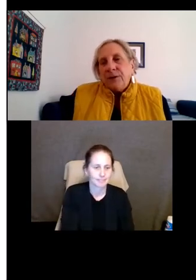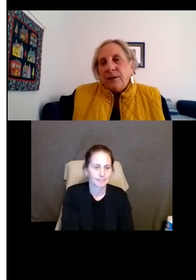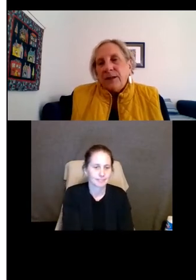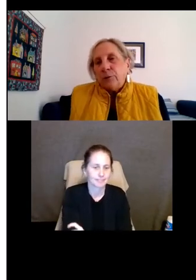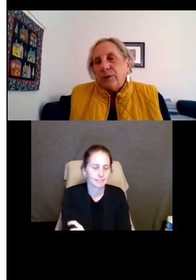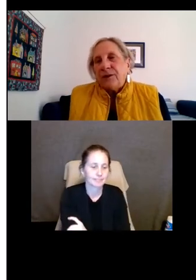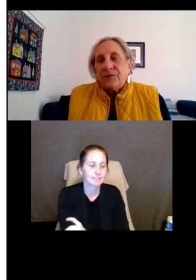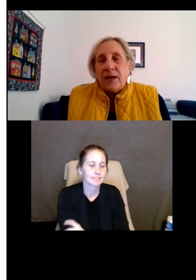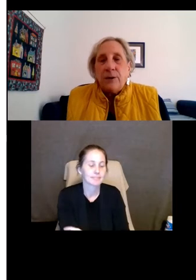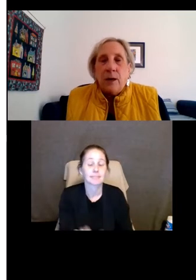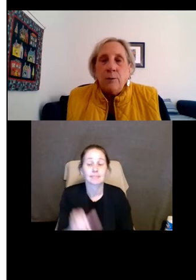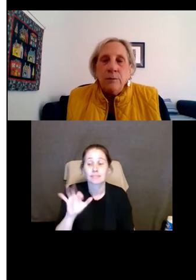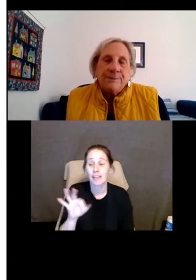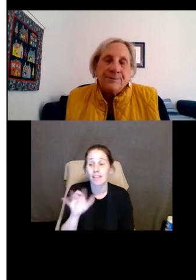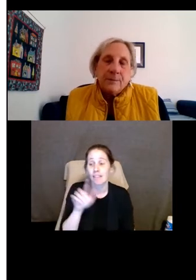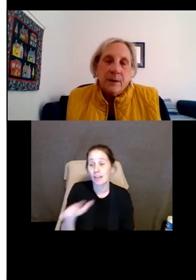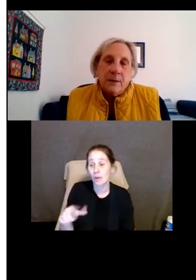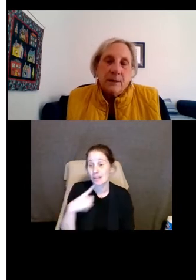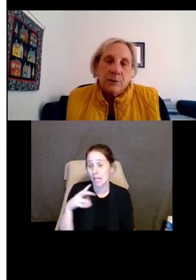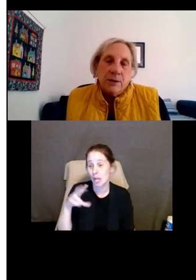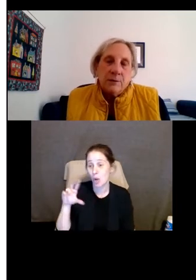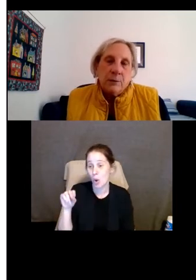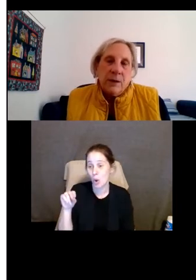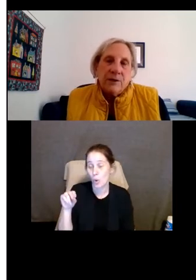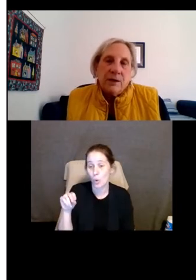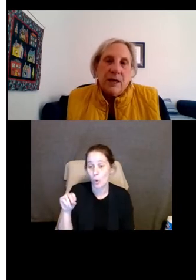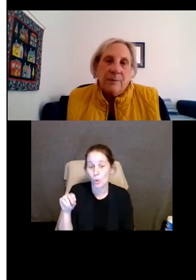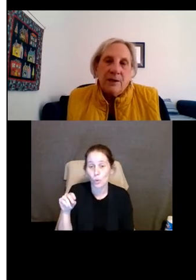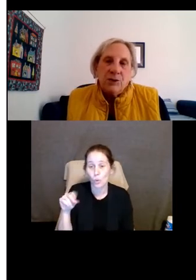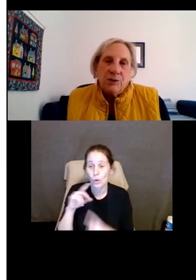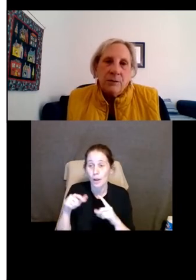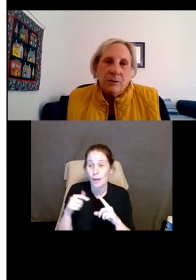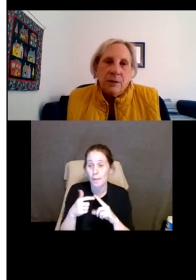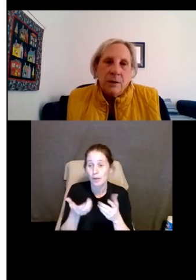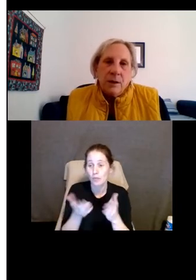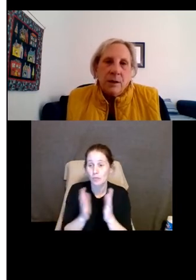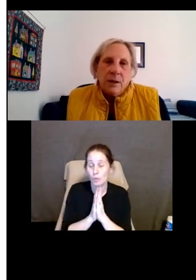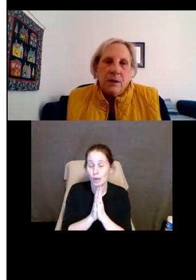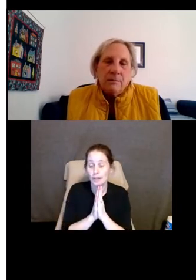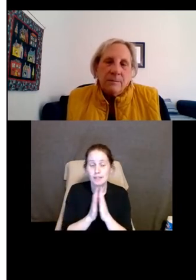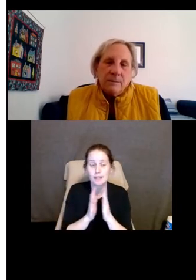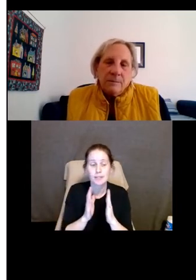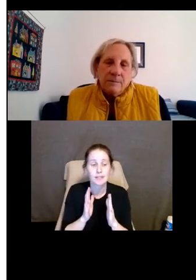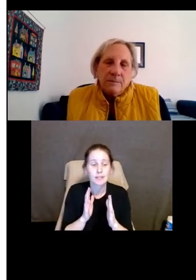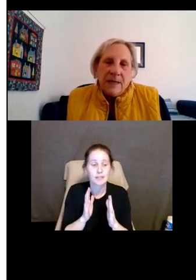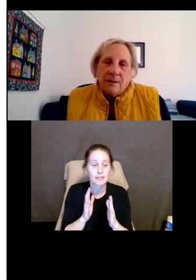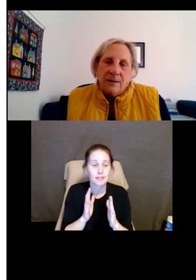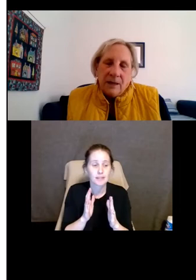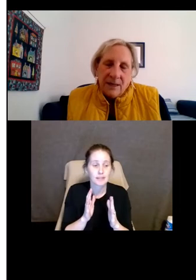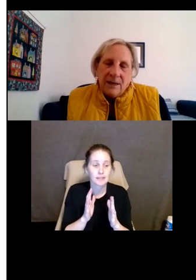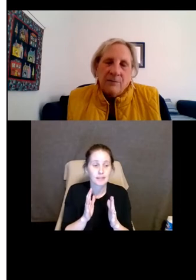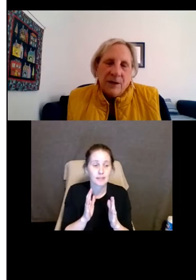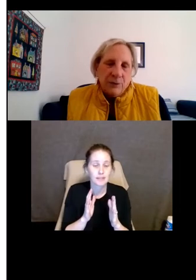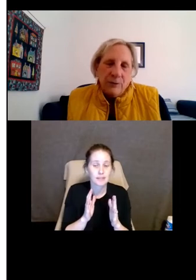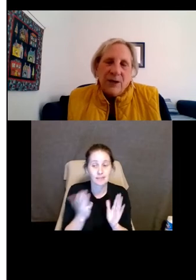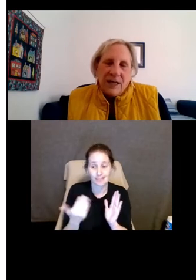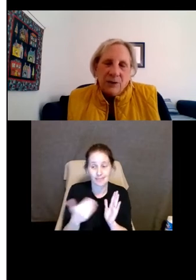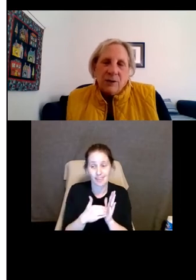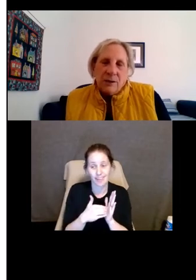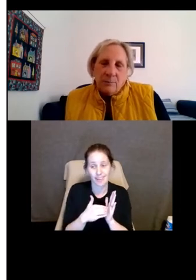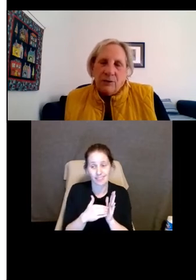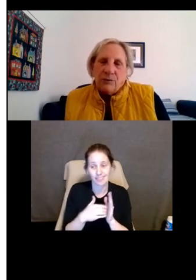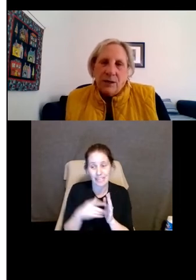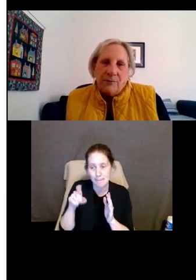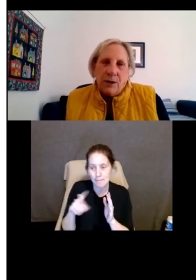If a landlord's going to say no to a requested accommodation, they again undo